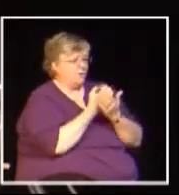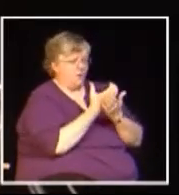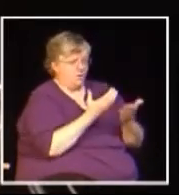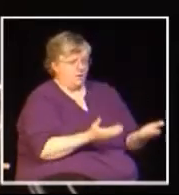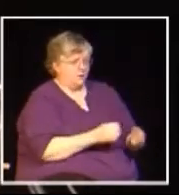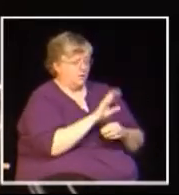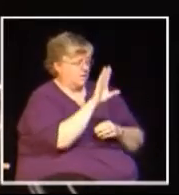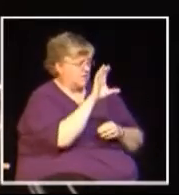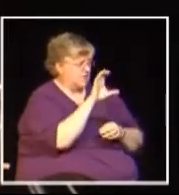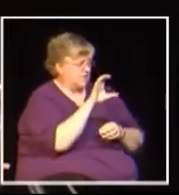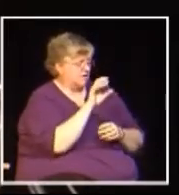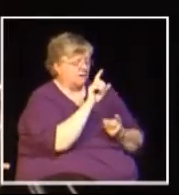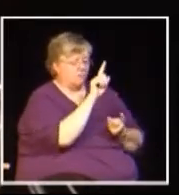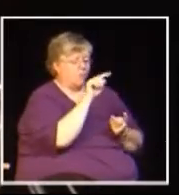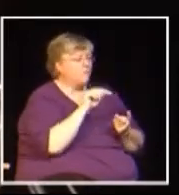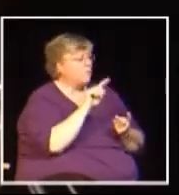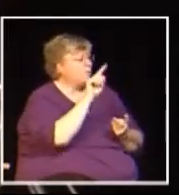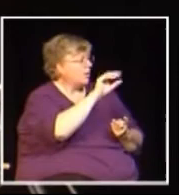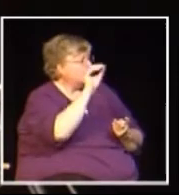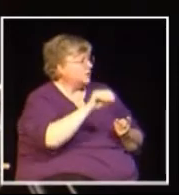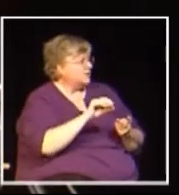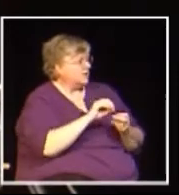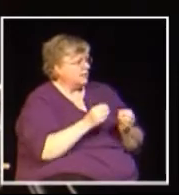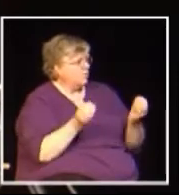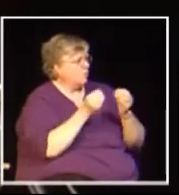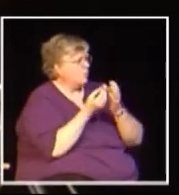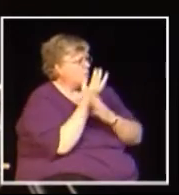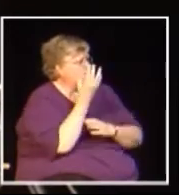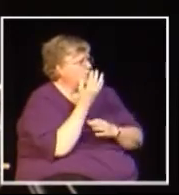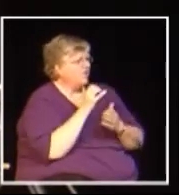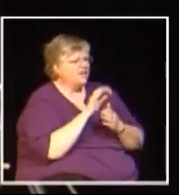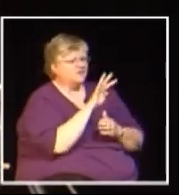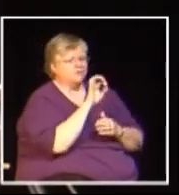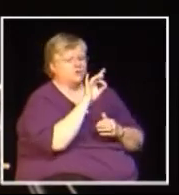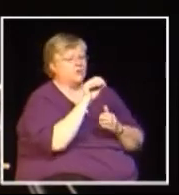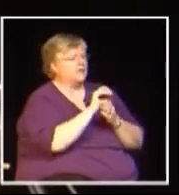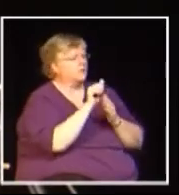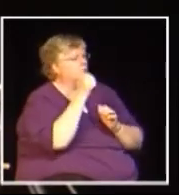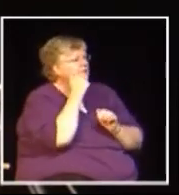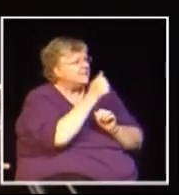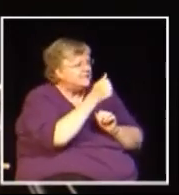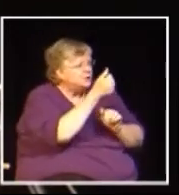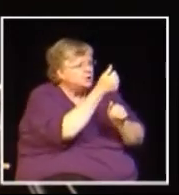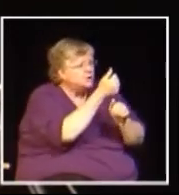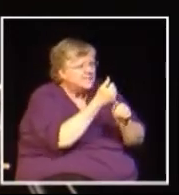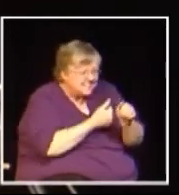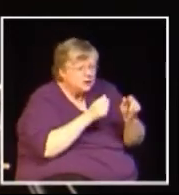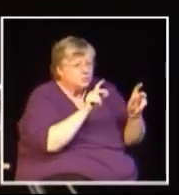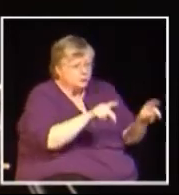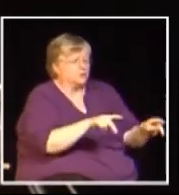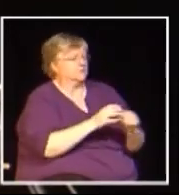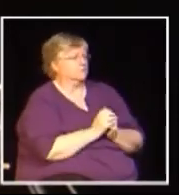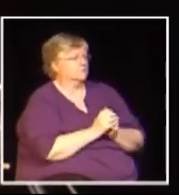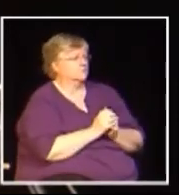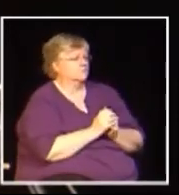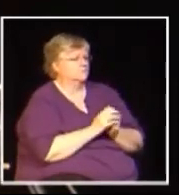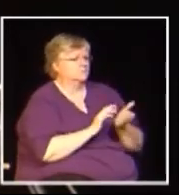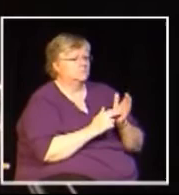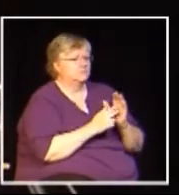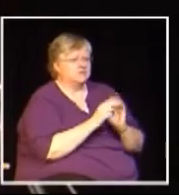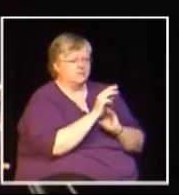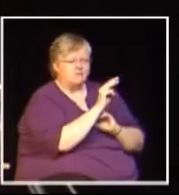economy, 1.1% in higher growth. That's $480 per person.